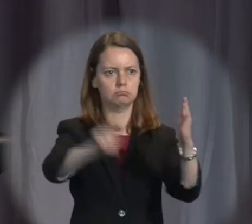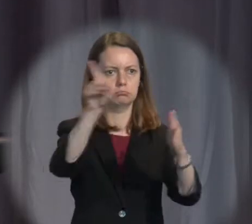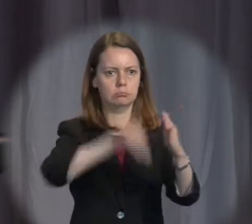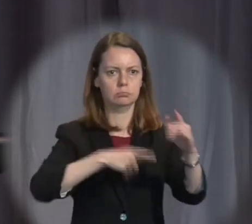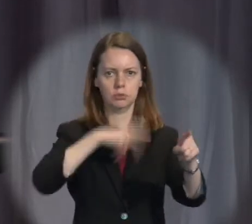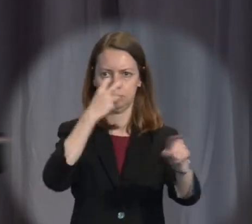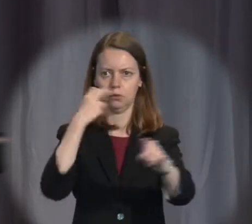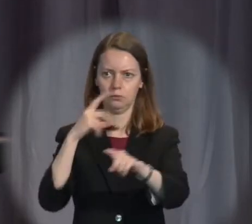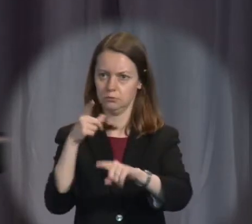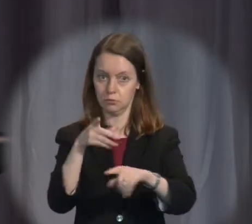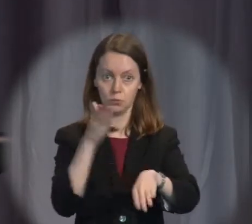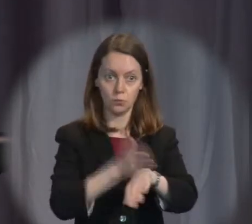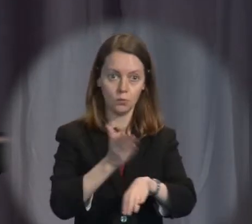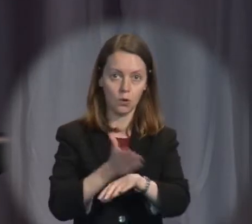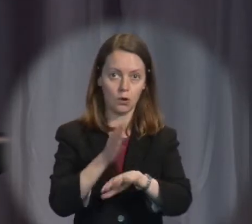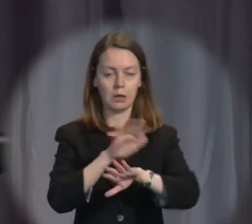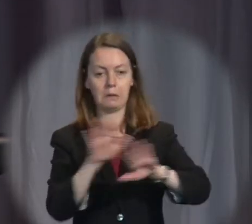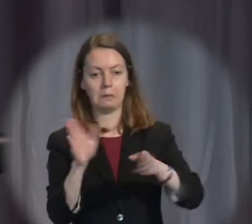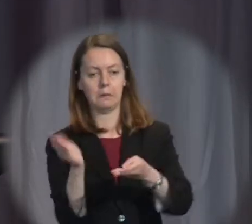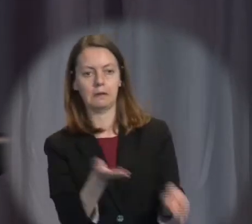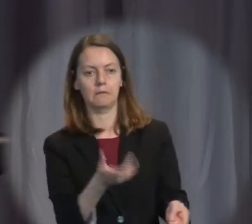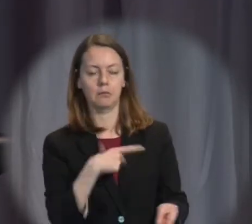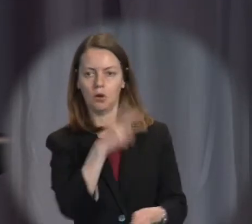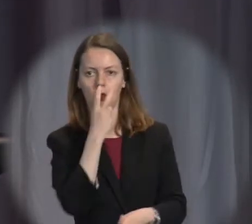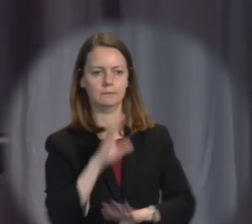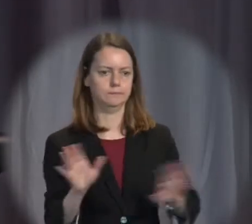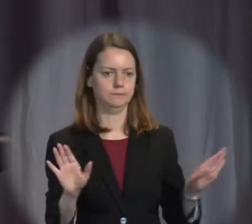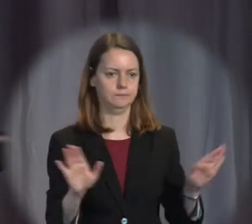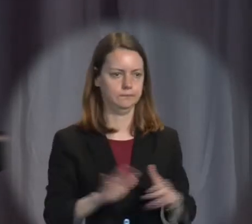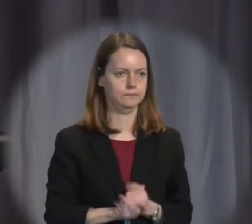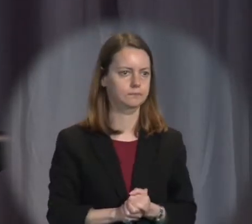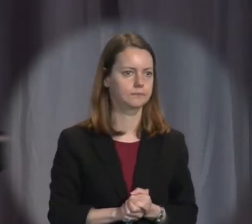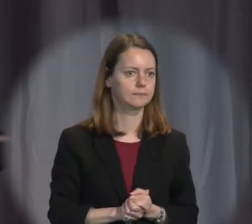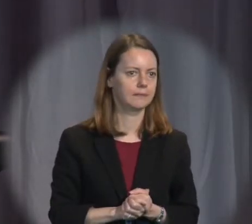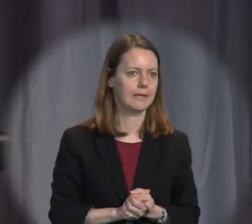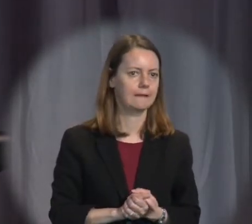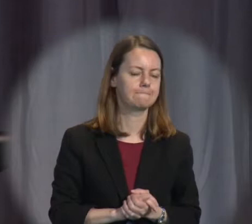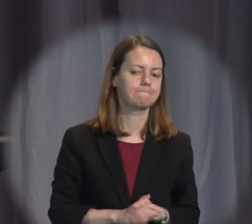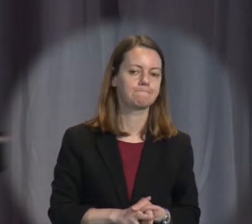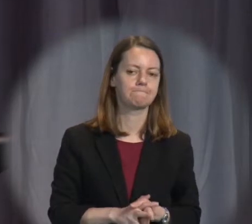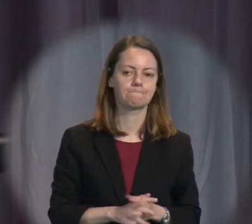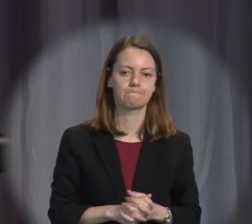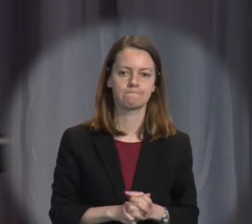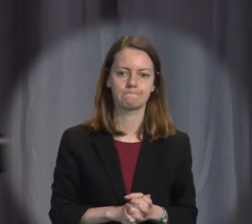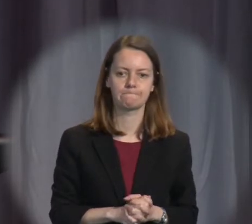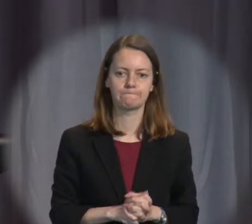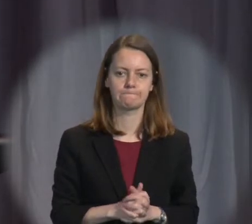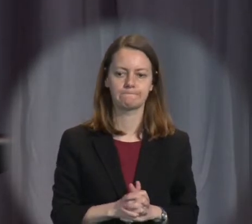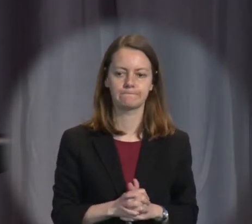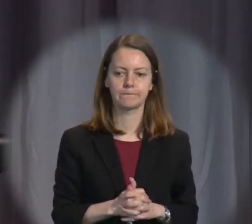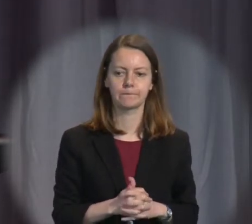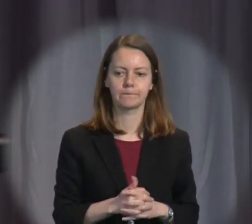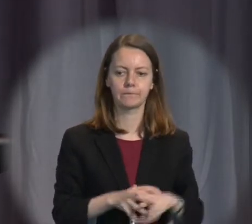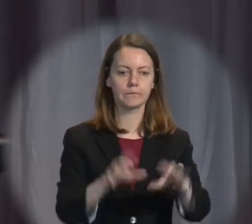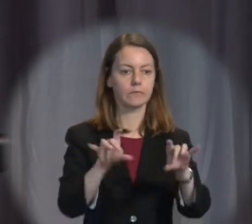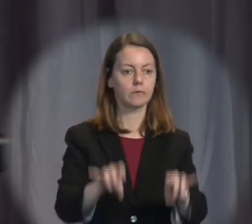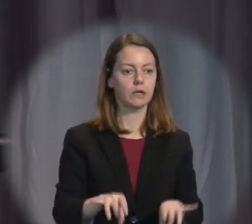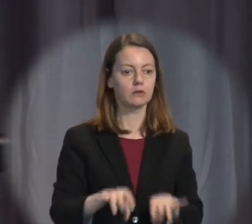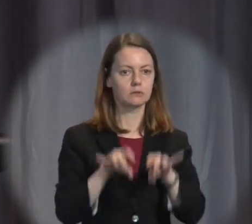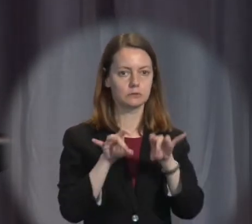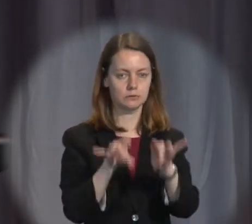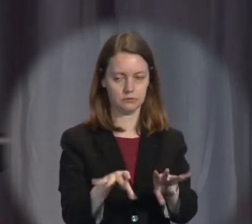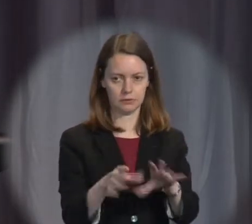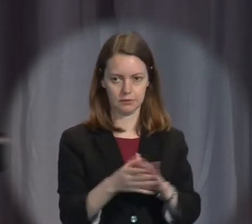-discriminatory employment practices for the aged. And finally, unlike other regions of the world, there's no